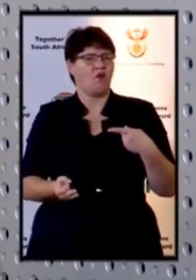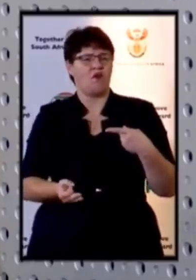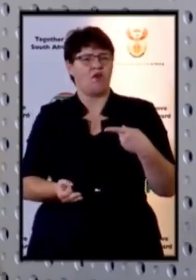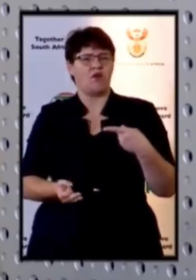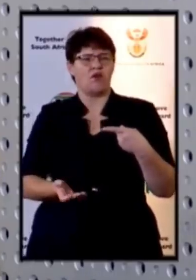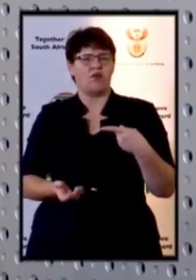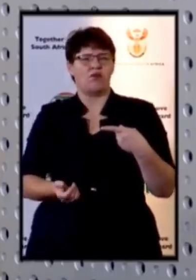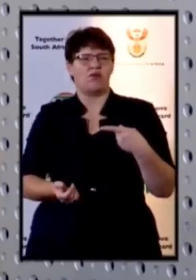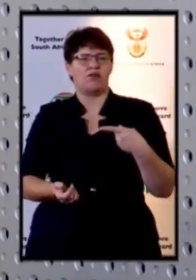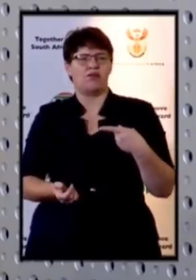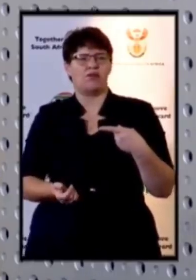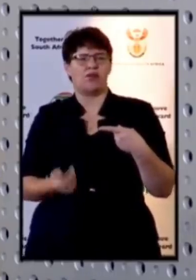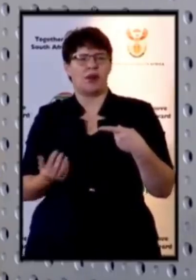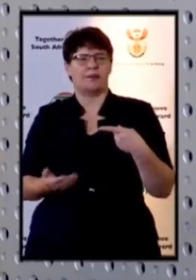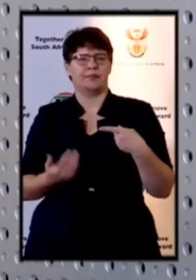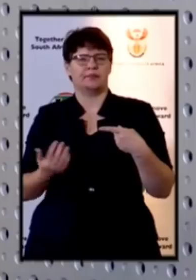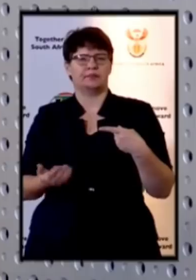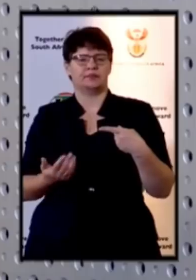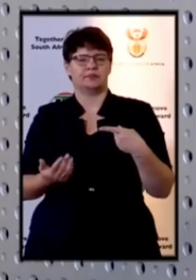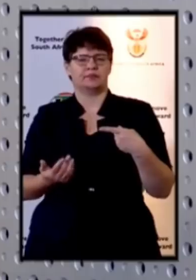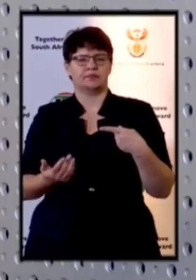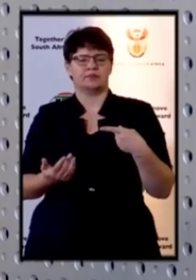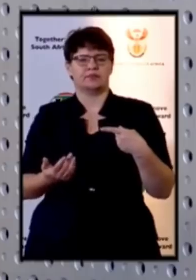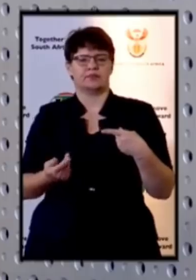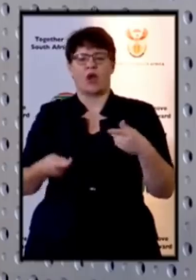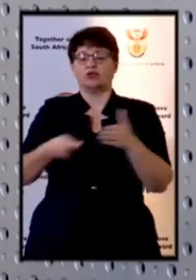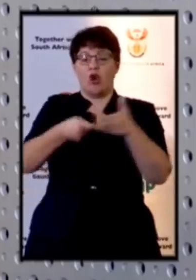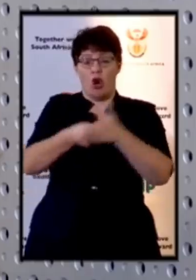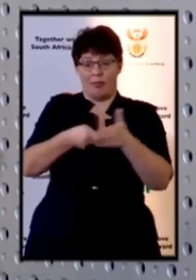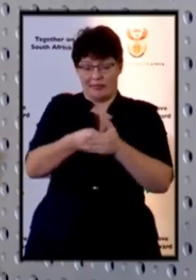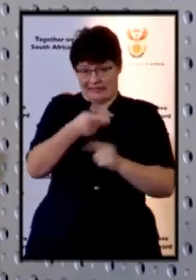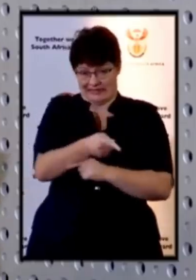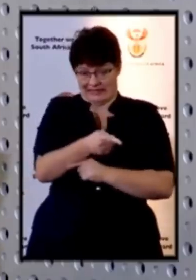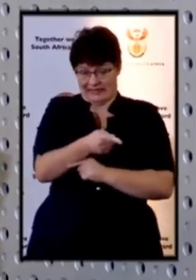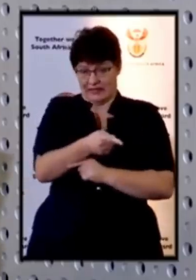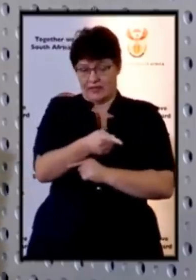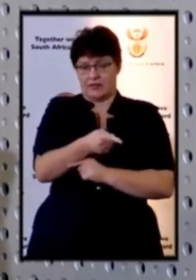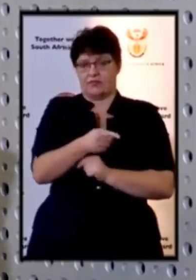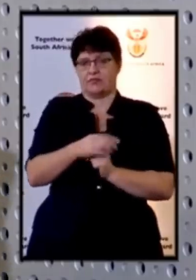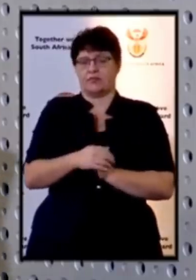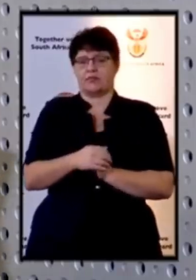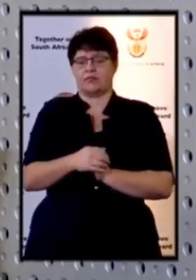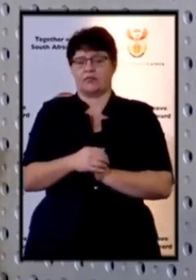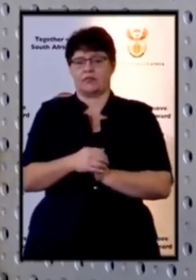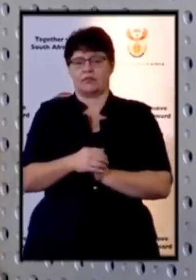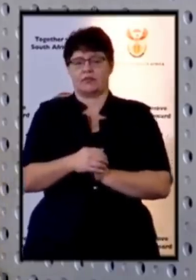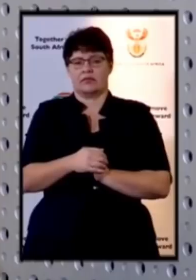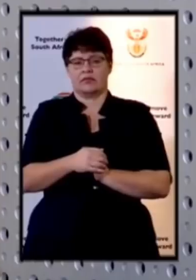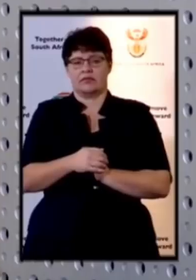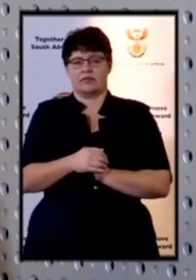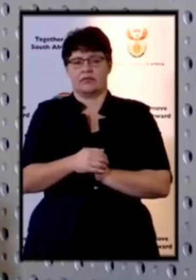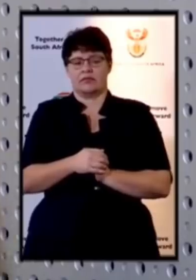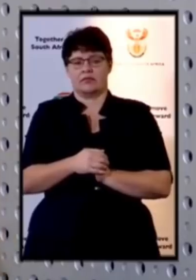by uh retailers for instance when some people when they have